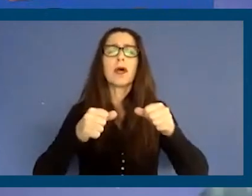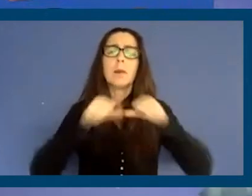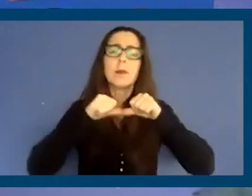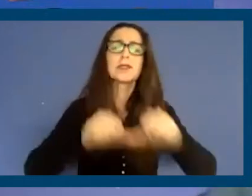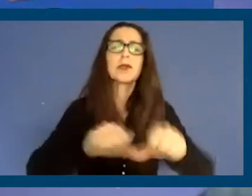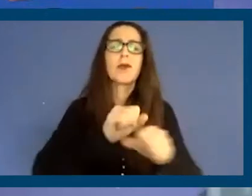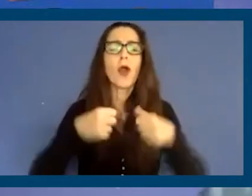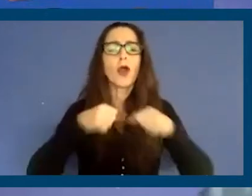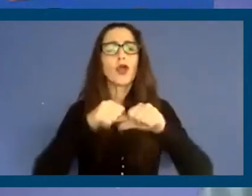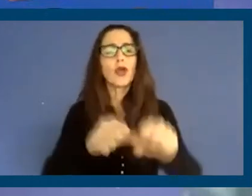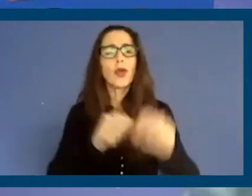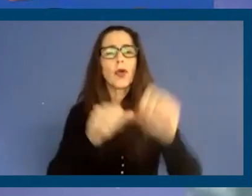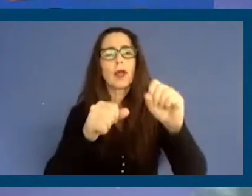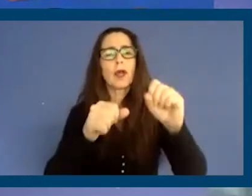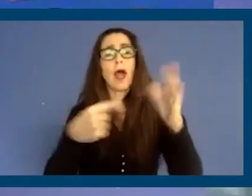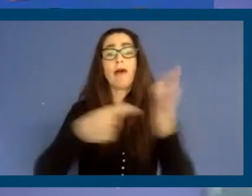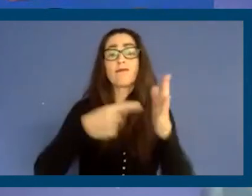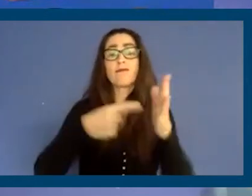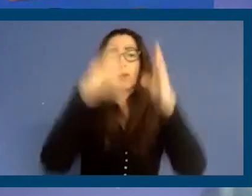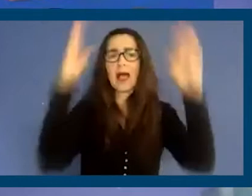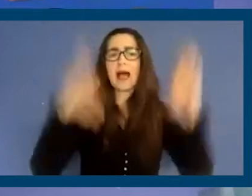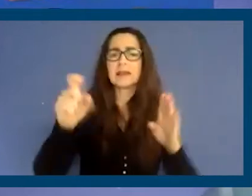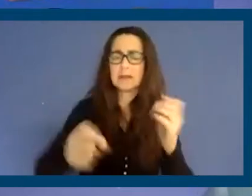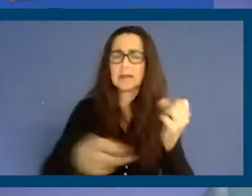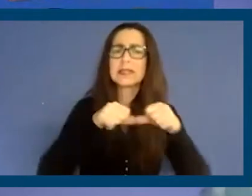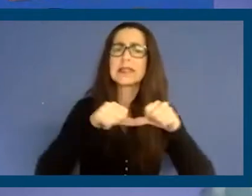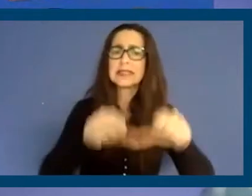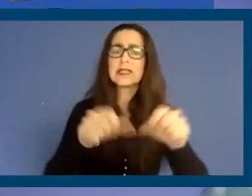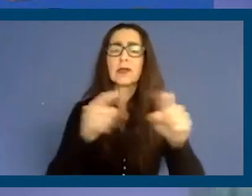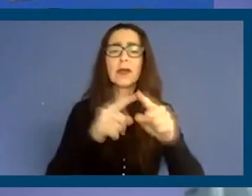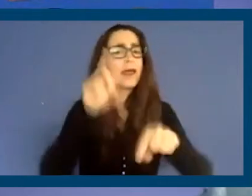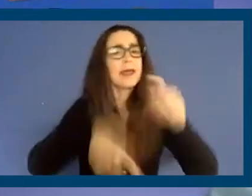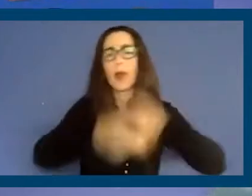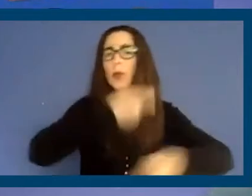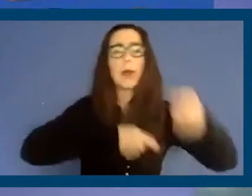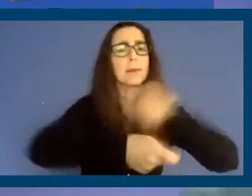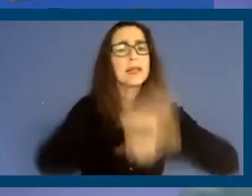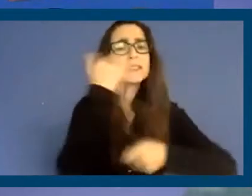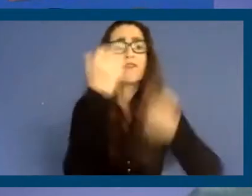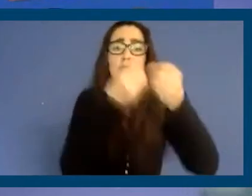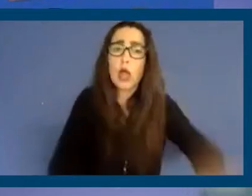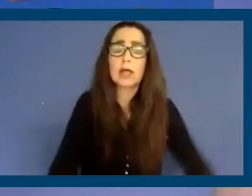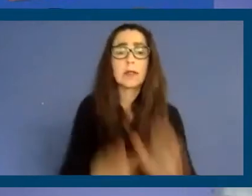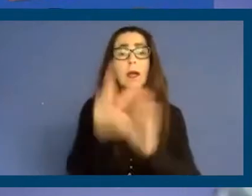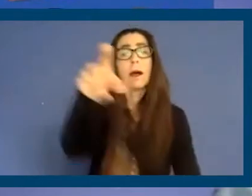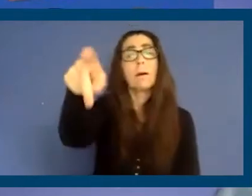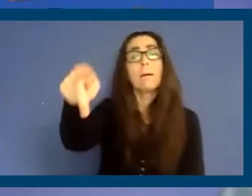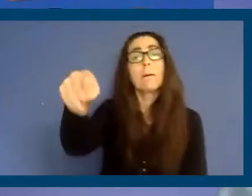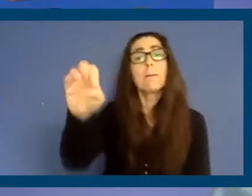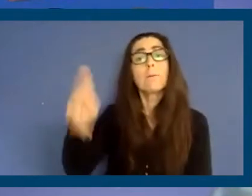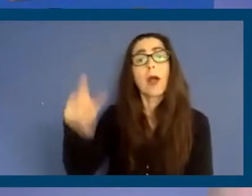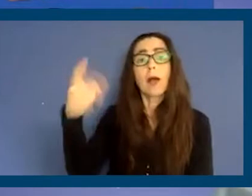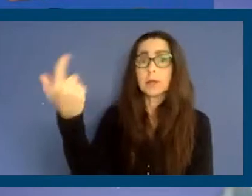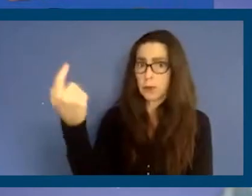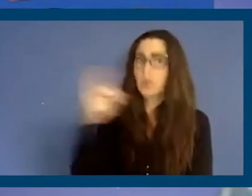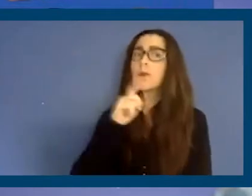if we lose the existing affordable housing, it's not going to be replaced. And Proposition 21 is a key way